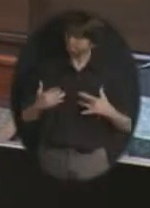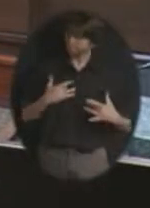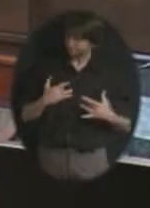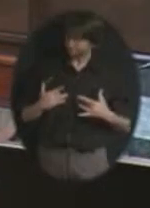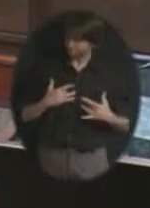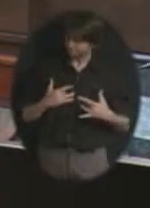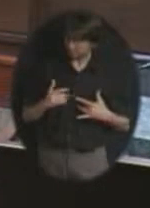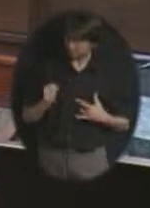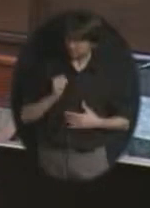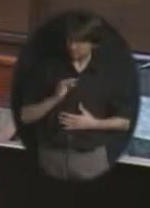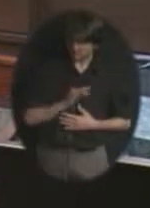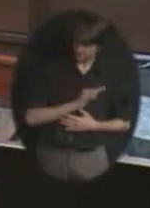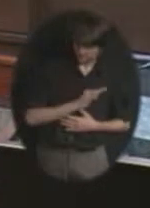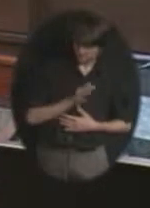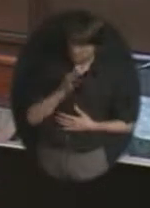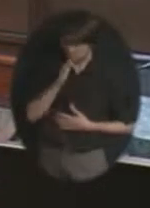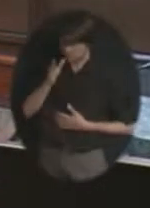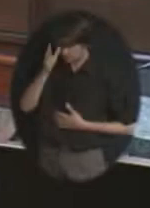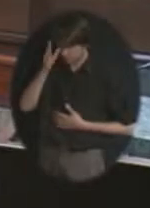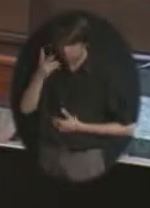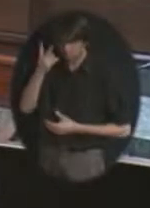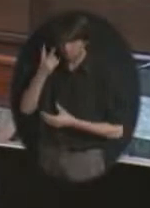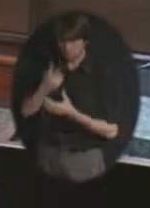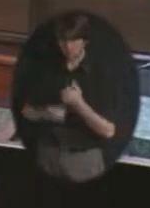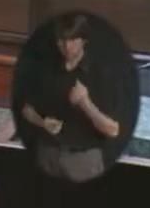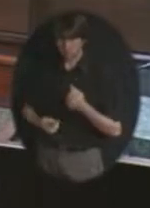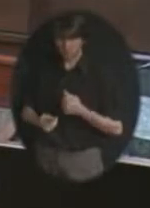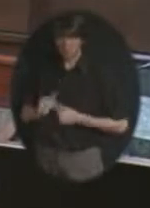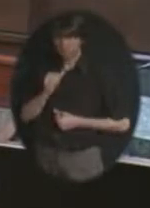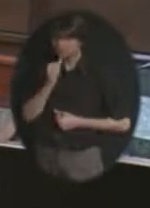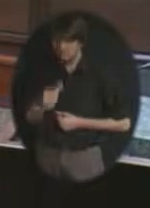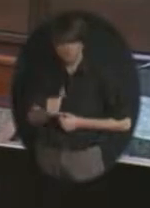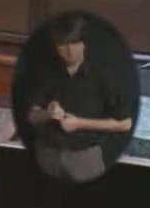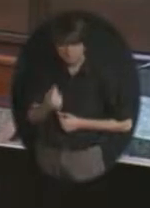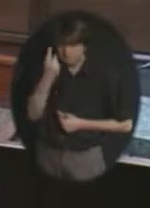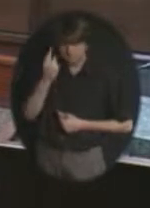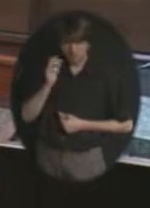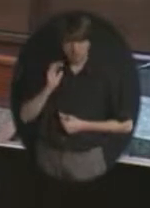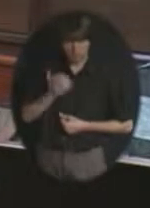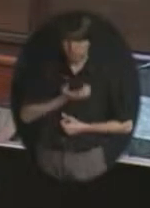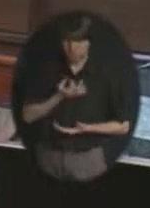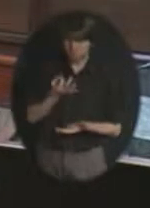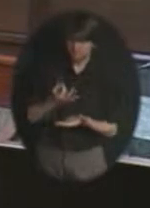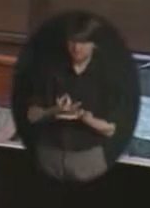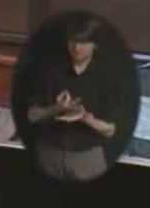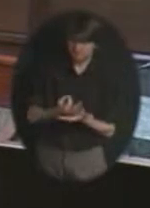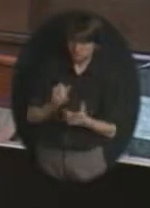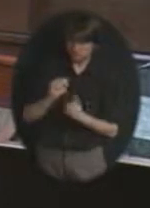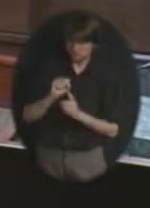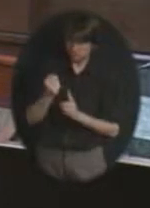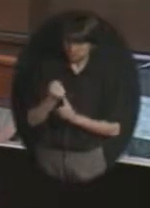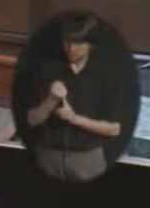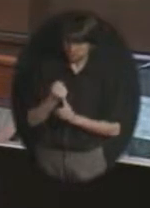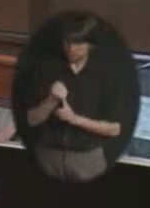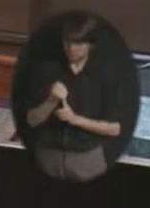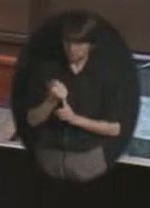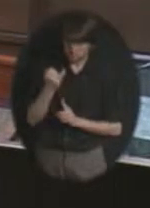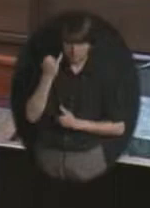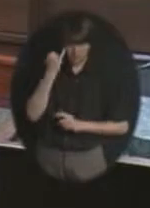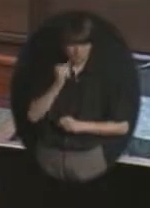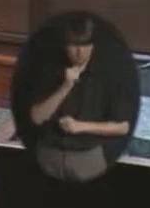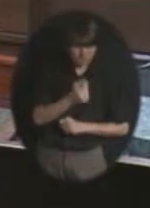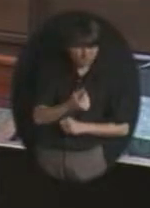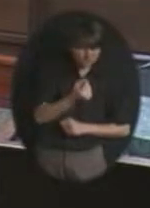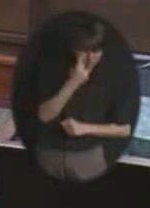staff and the parents' understanding of our financial situation, because that really does, it impacts all of these other areas